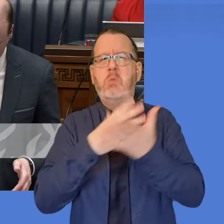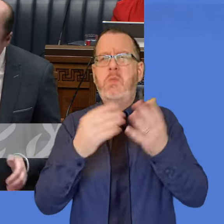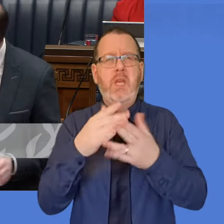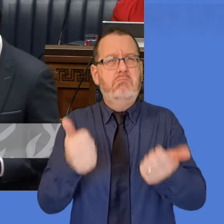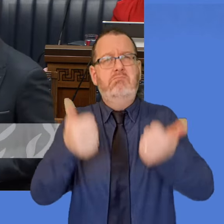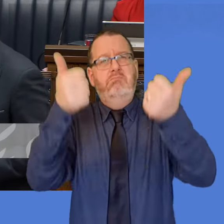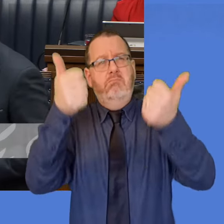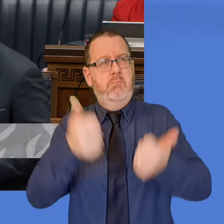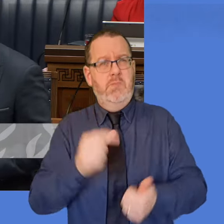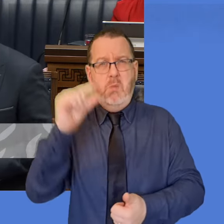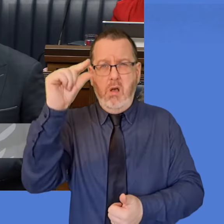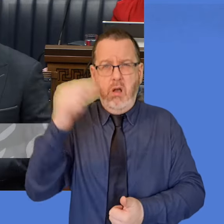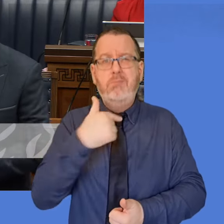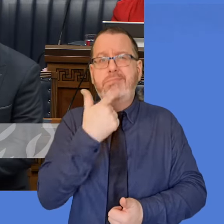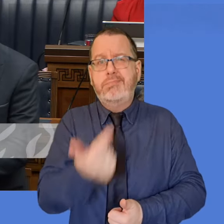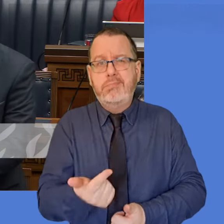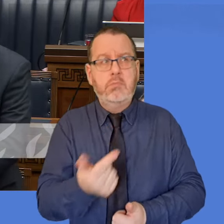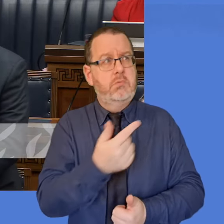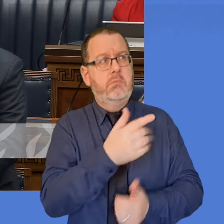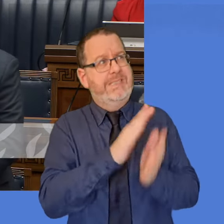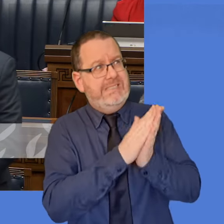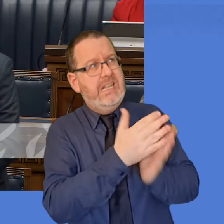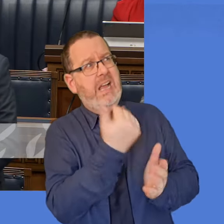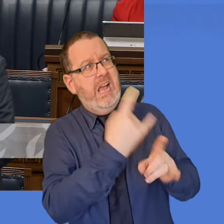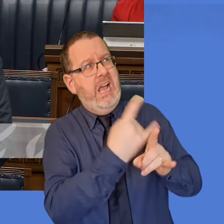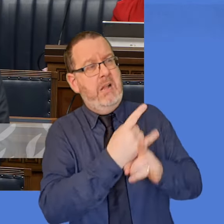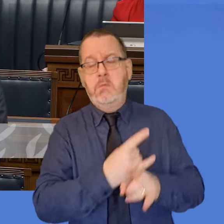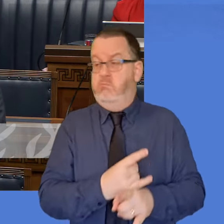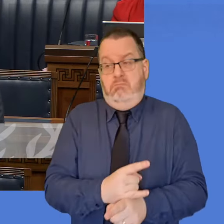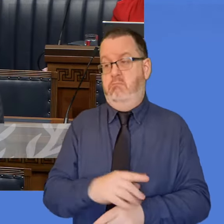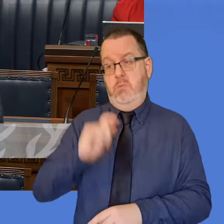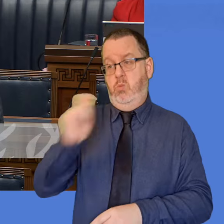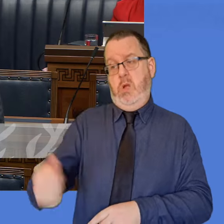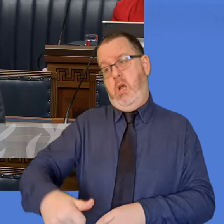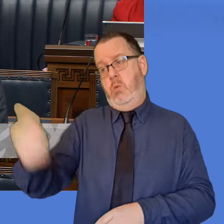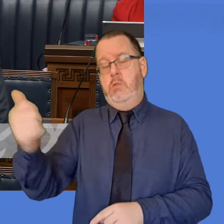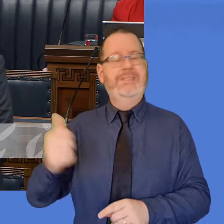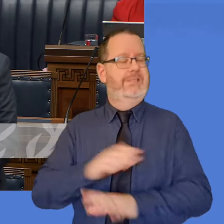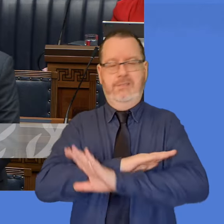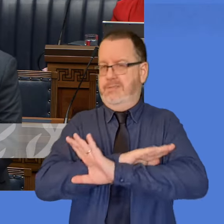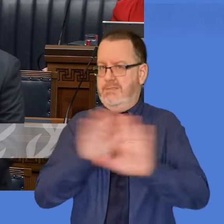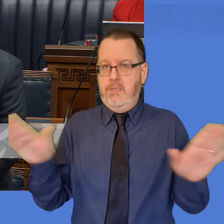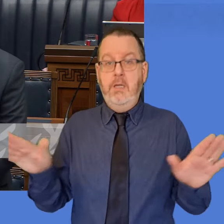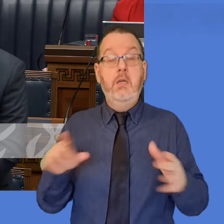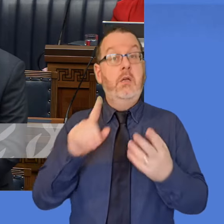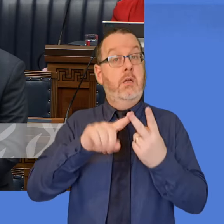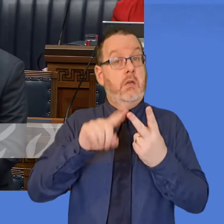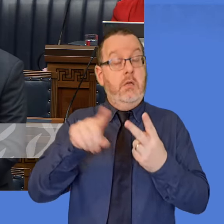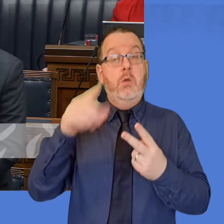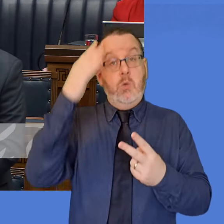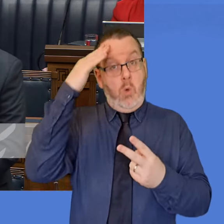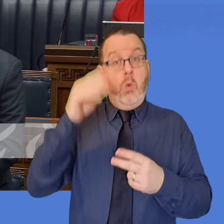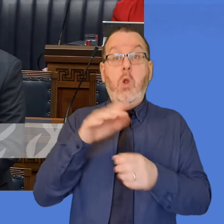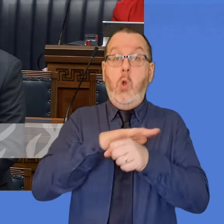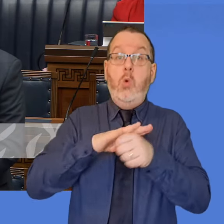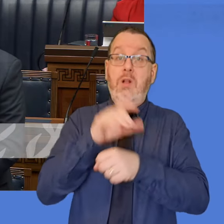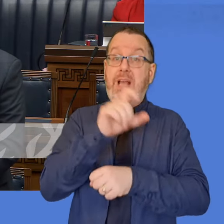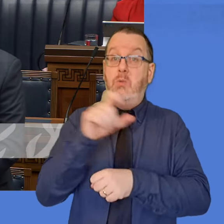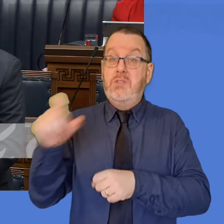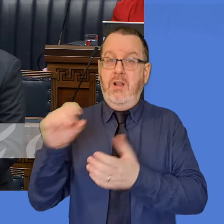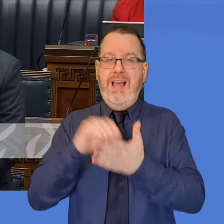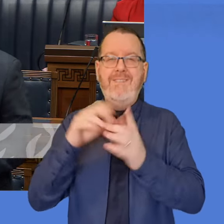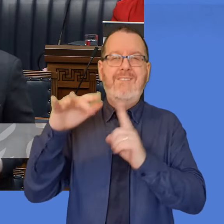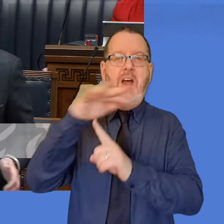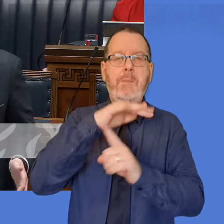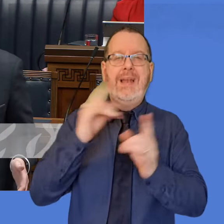I would also say to the member that Council environmental health officers have power to deal with dump and associated mould issues